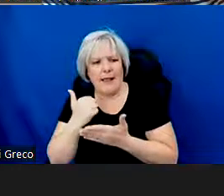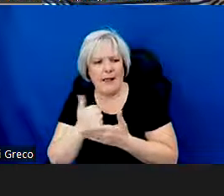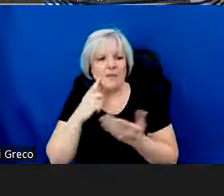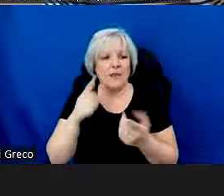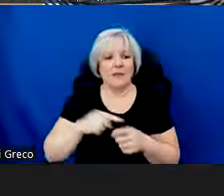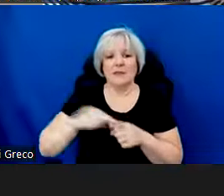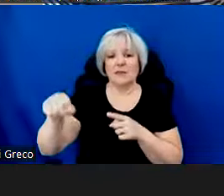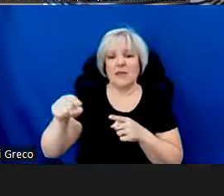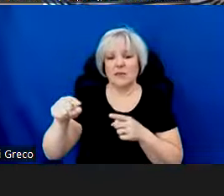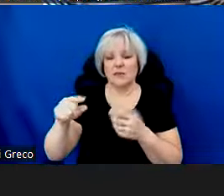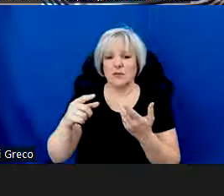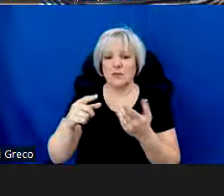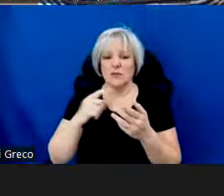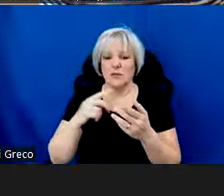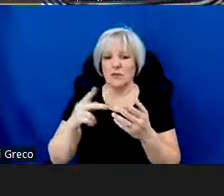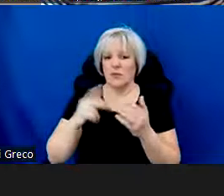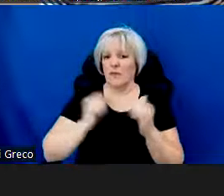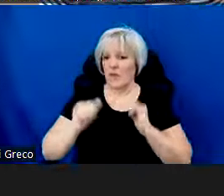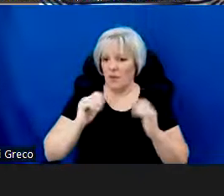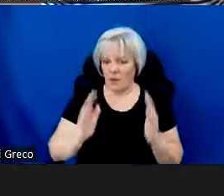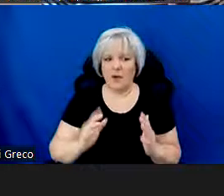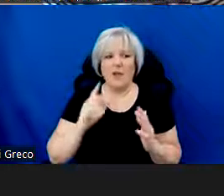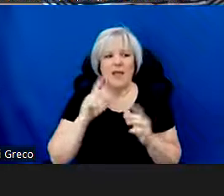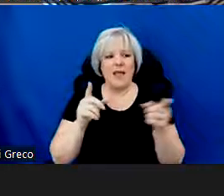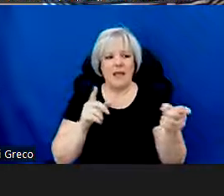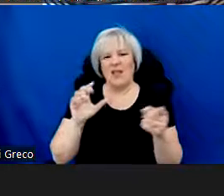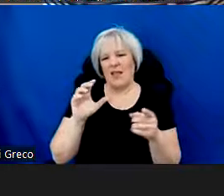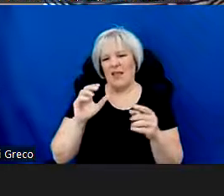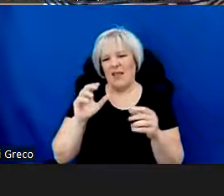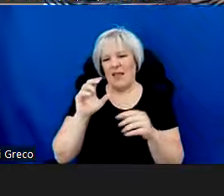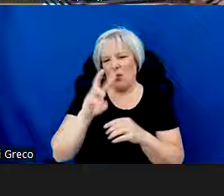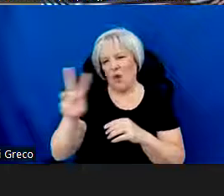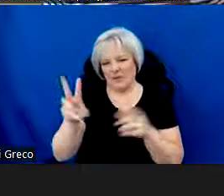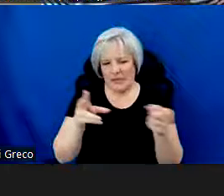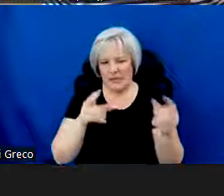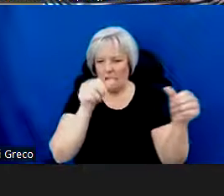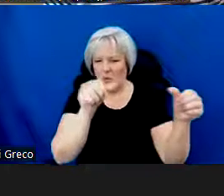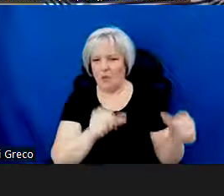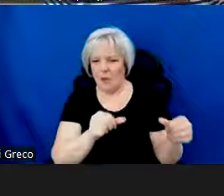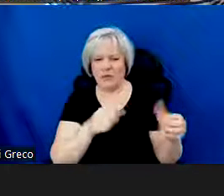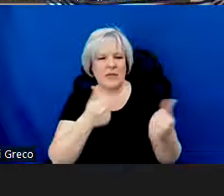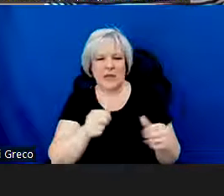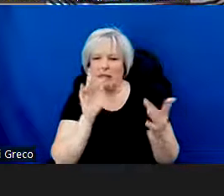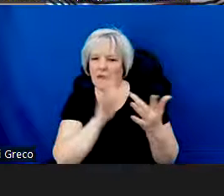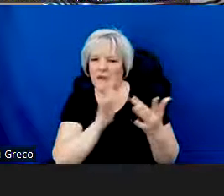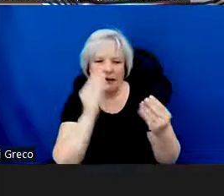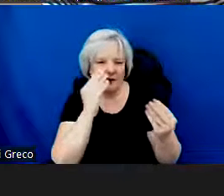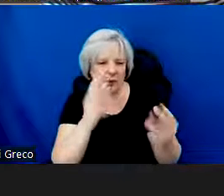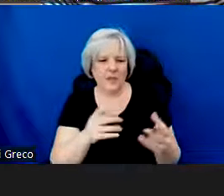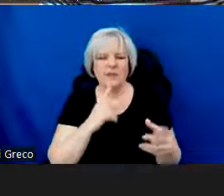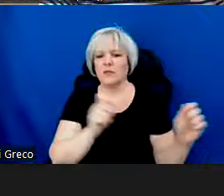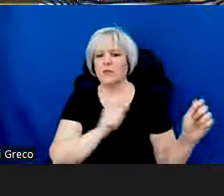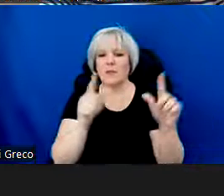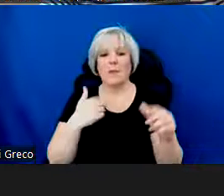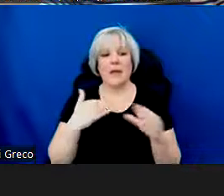Initiatives guidelines at midatlanticarts.org. You can reach out to me with questions about these guidelines at any time. My